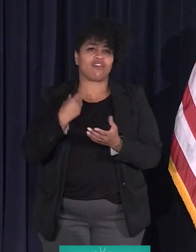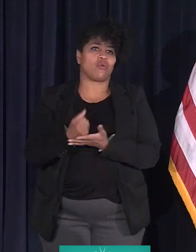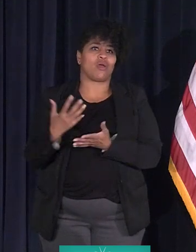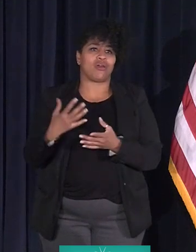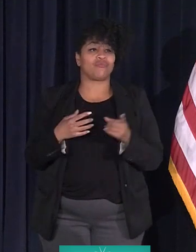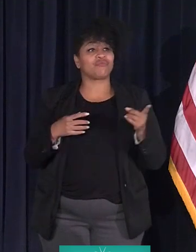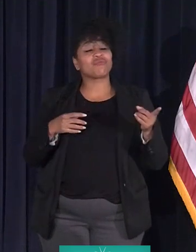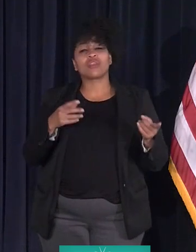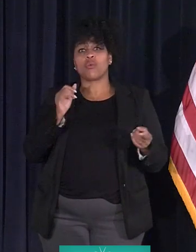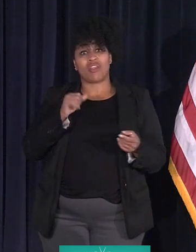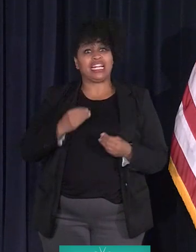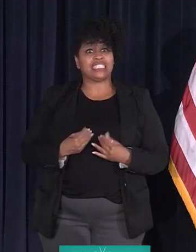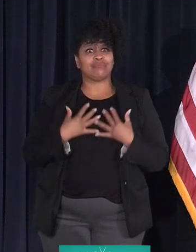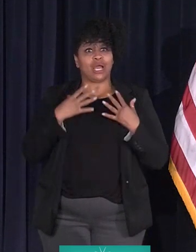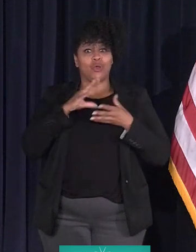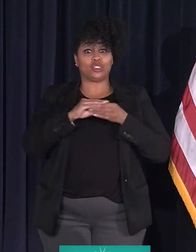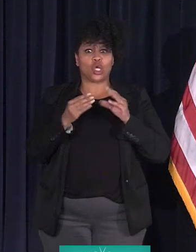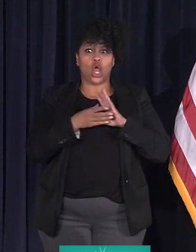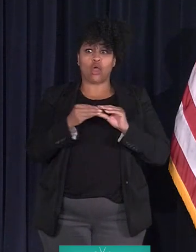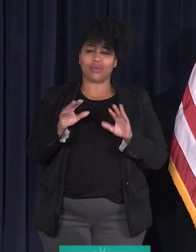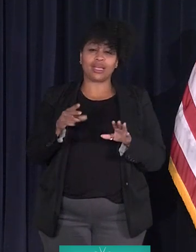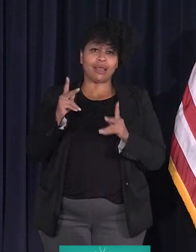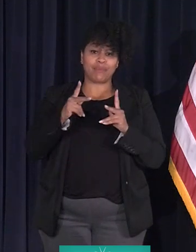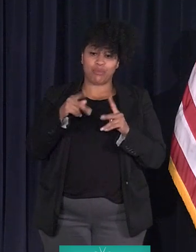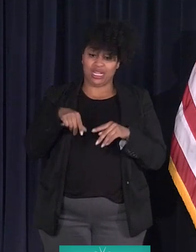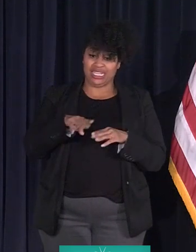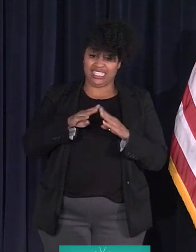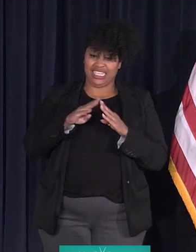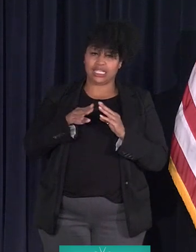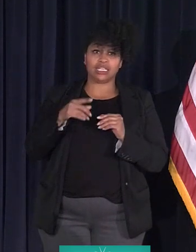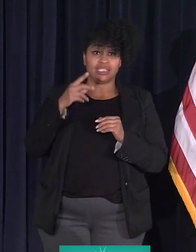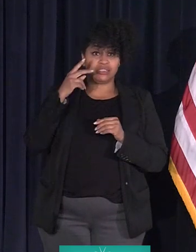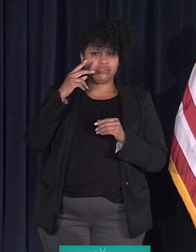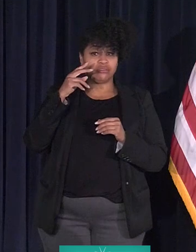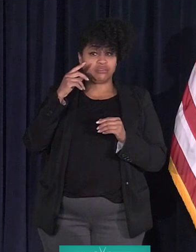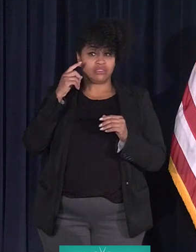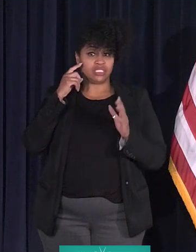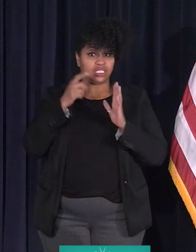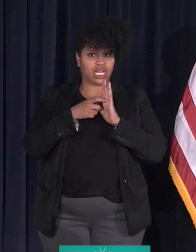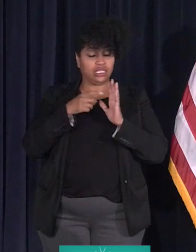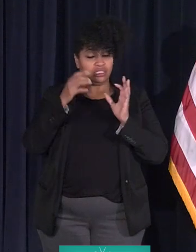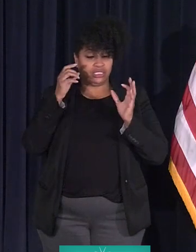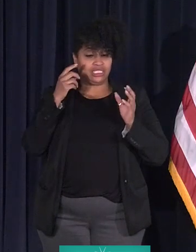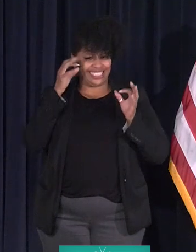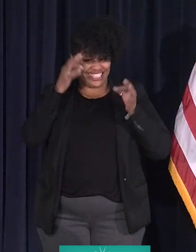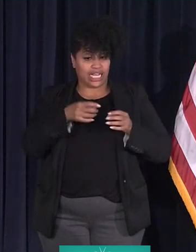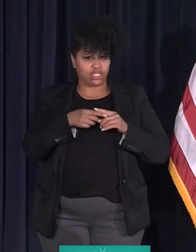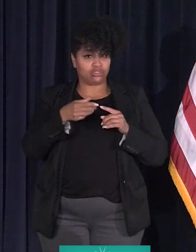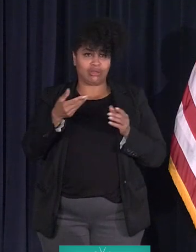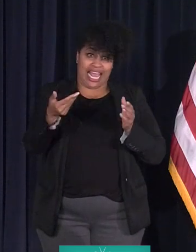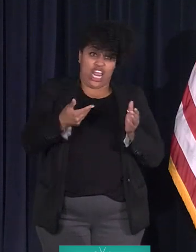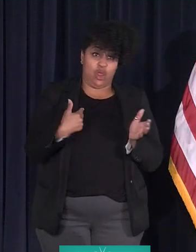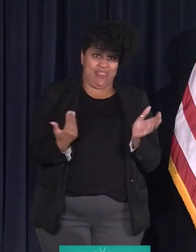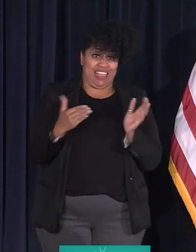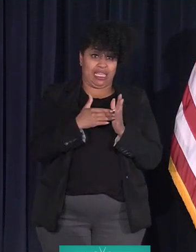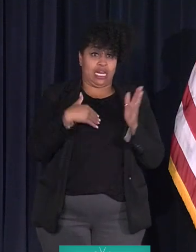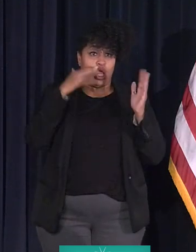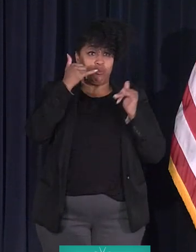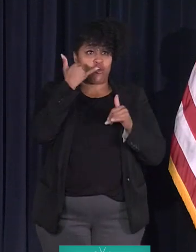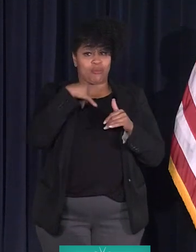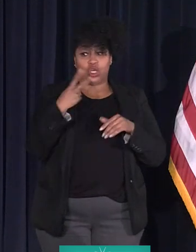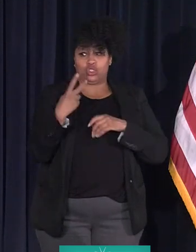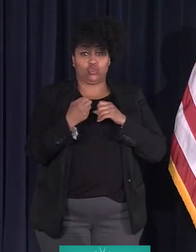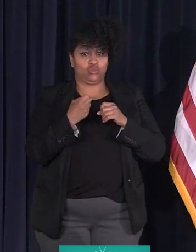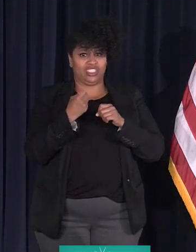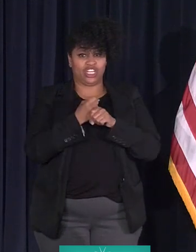on 72 employees. If the people of the city see fit to rehire me next year, I hope you'll call me back in two years and tell me